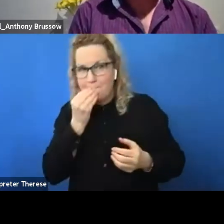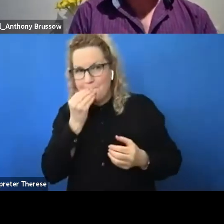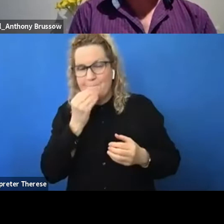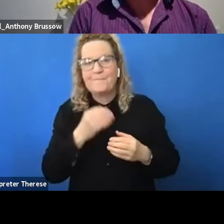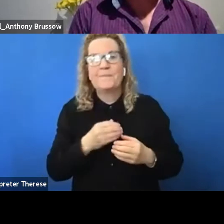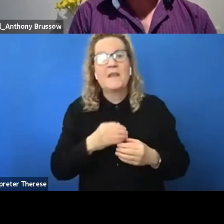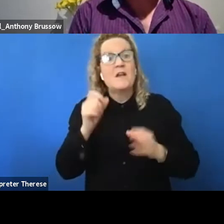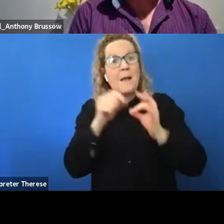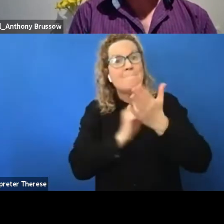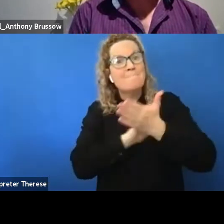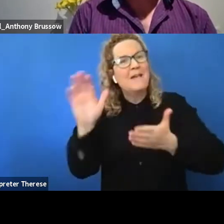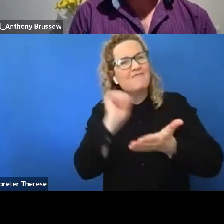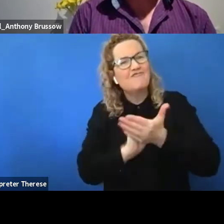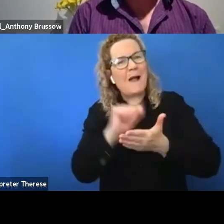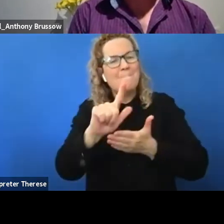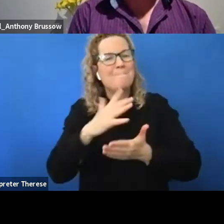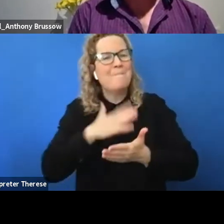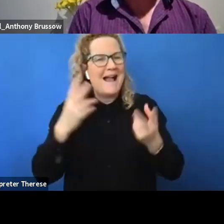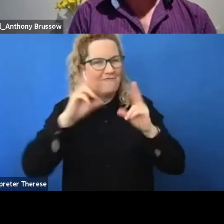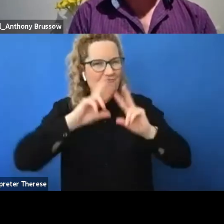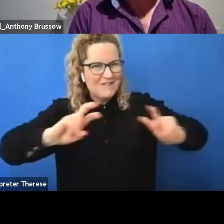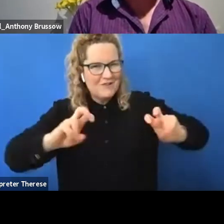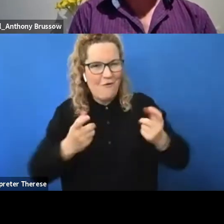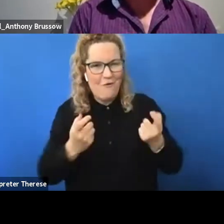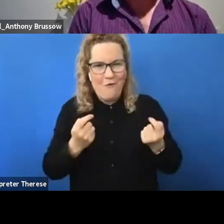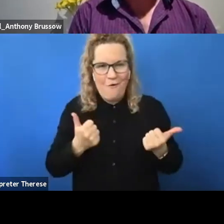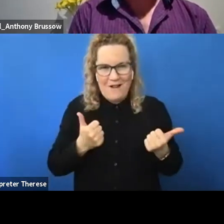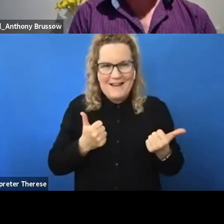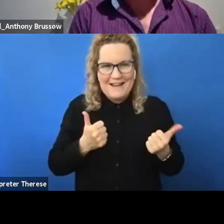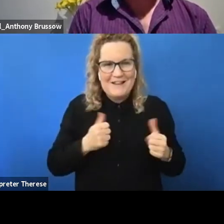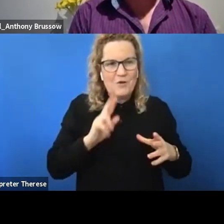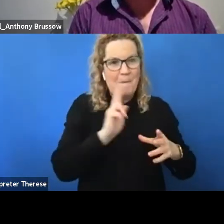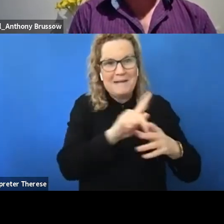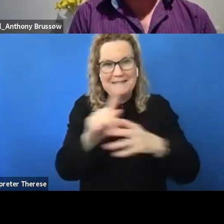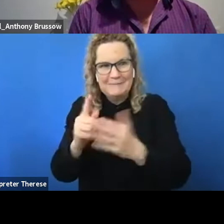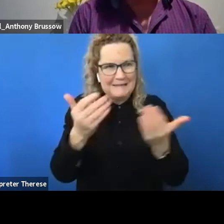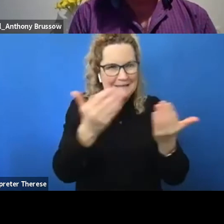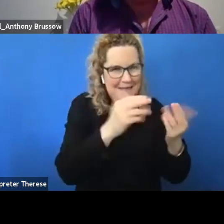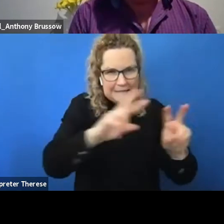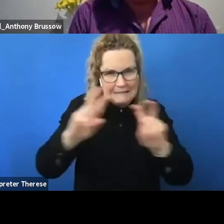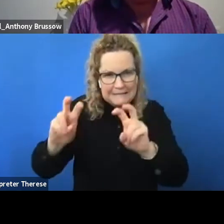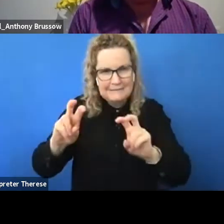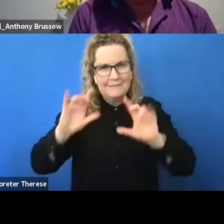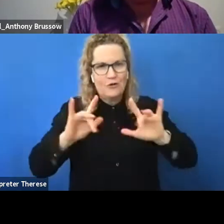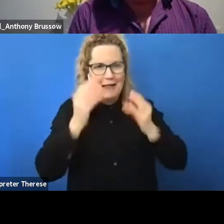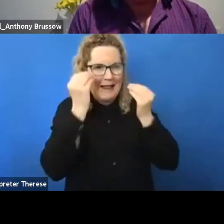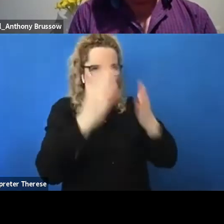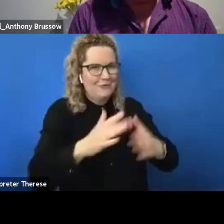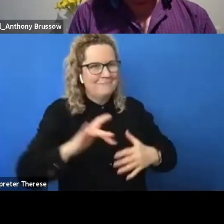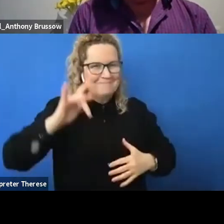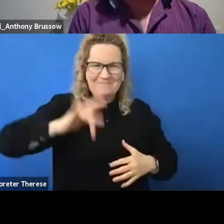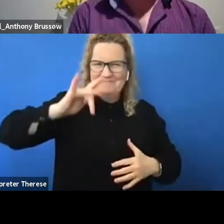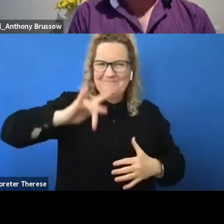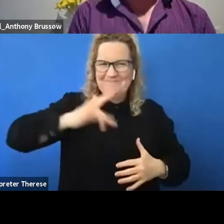study is very early stages in terms of participant studies, so I can't really report anything there quite yet, unfortunately.